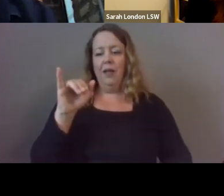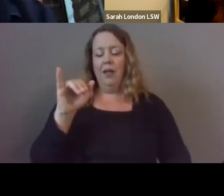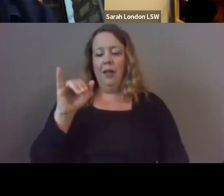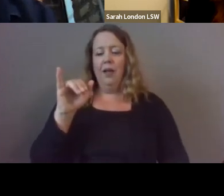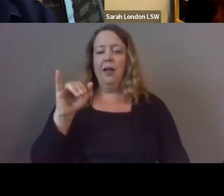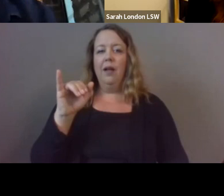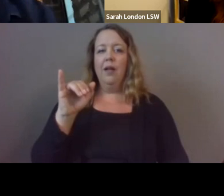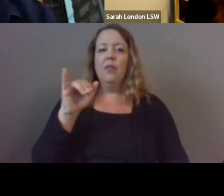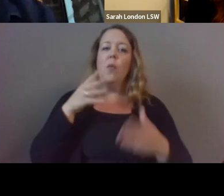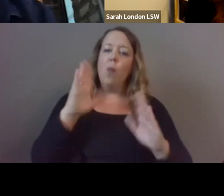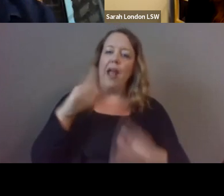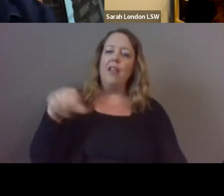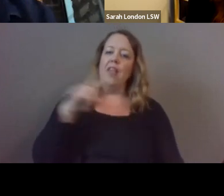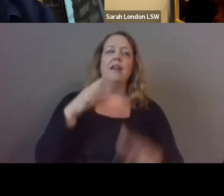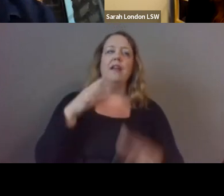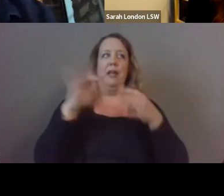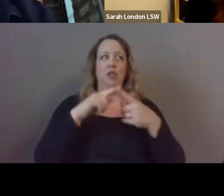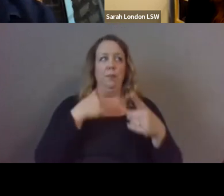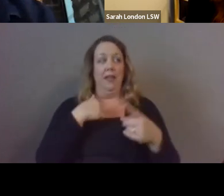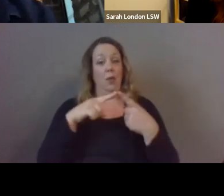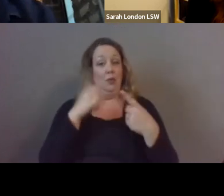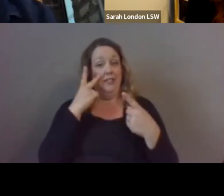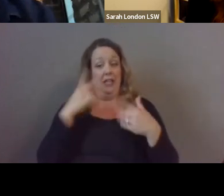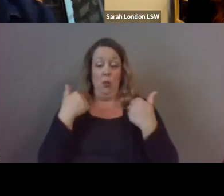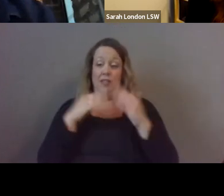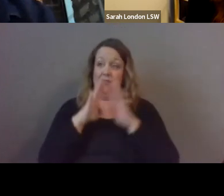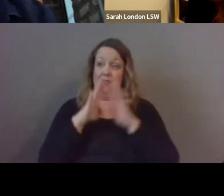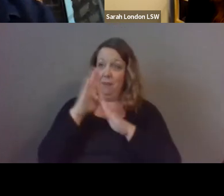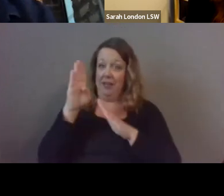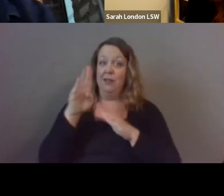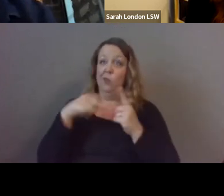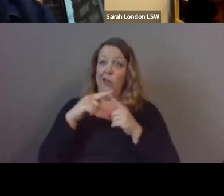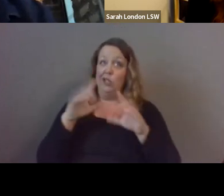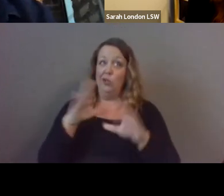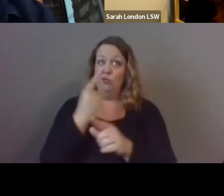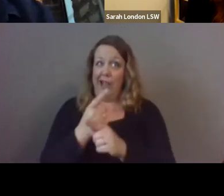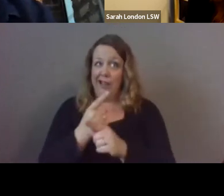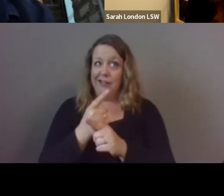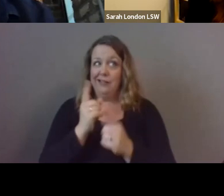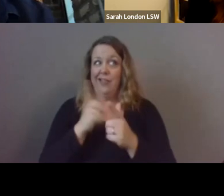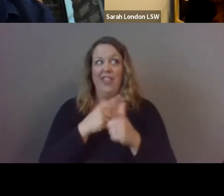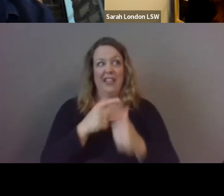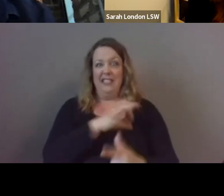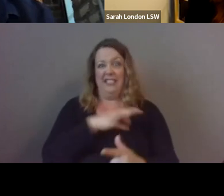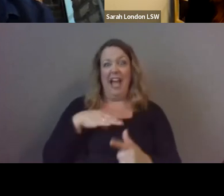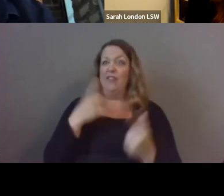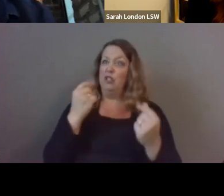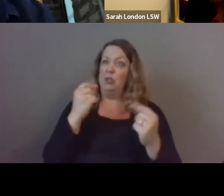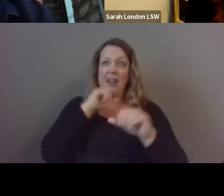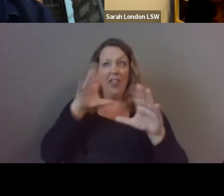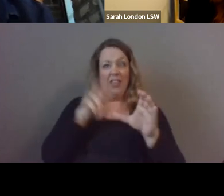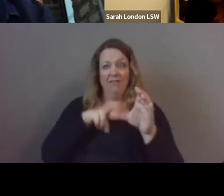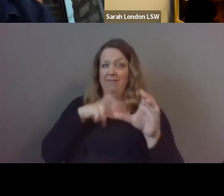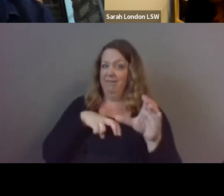done right staff isn't doing anything kids are leading the entire process um athletic